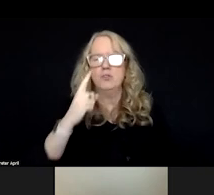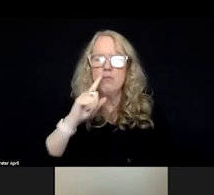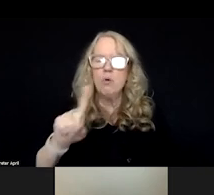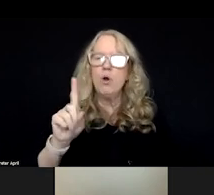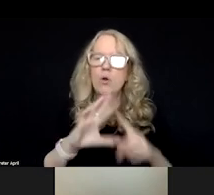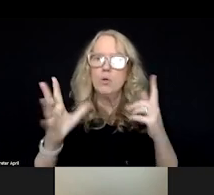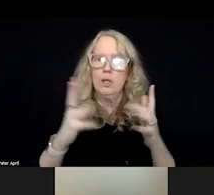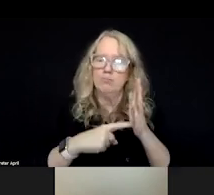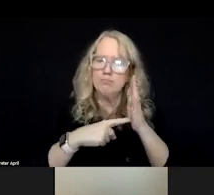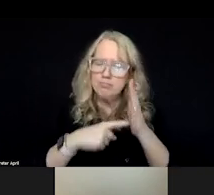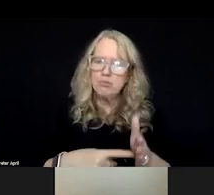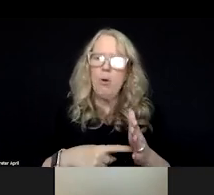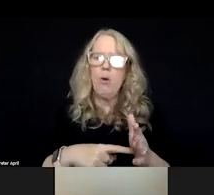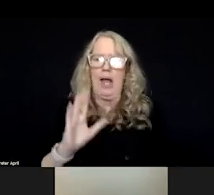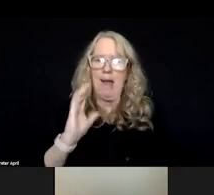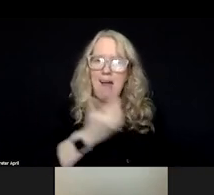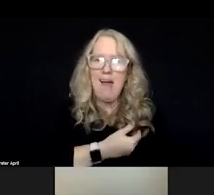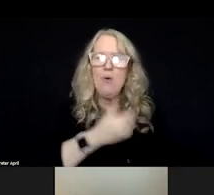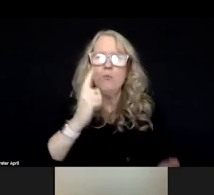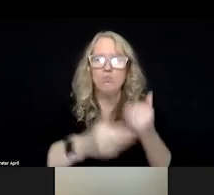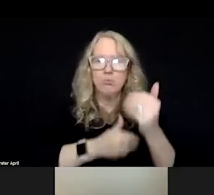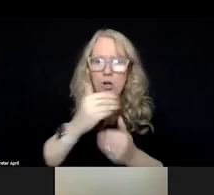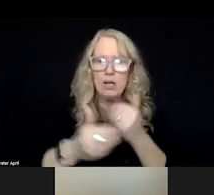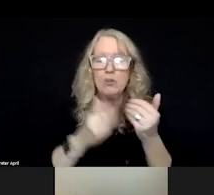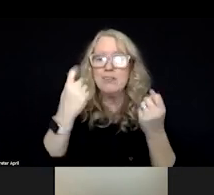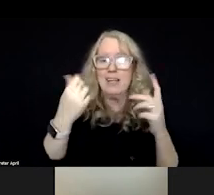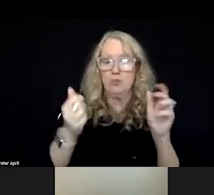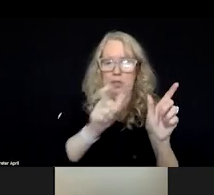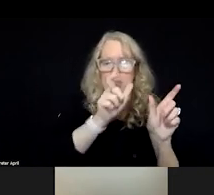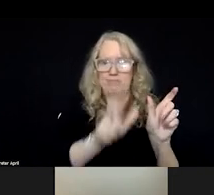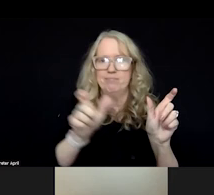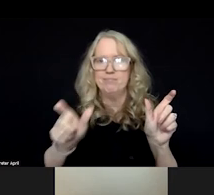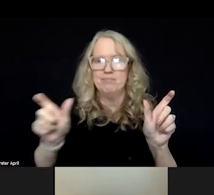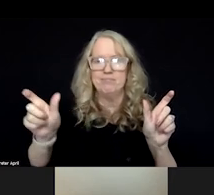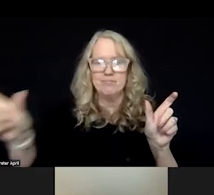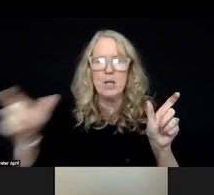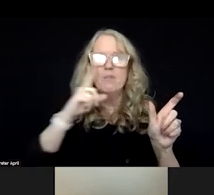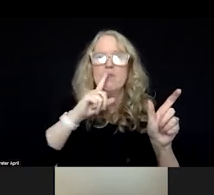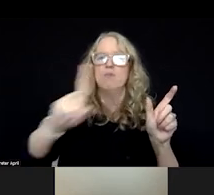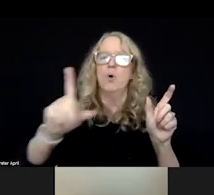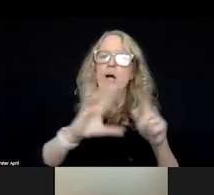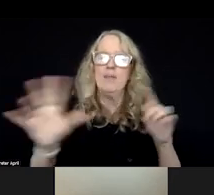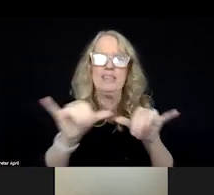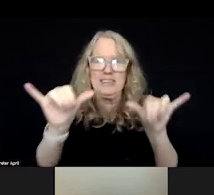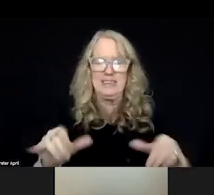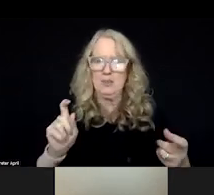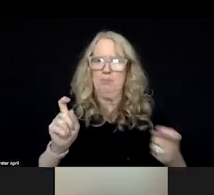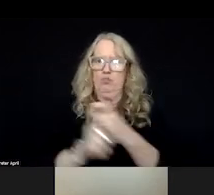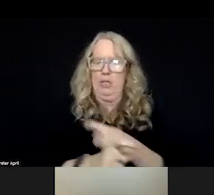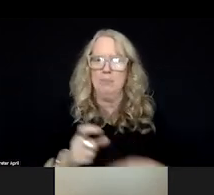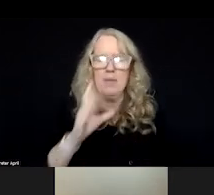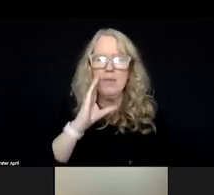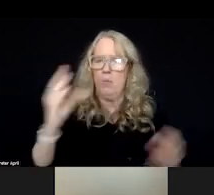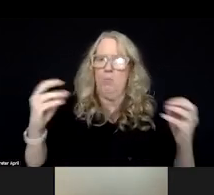highlighting how progress is incremental in terms of these large delivery system changes that they've been driving